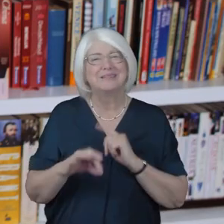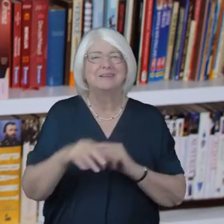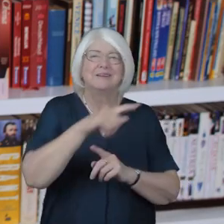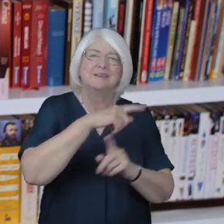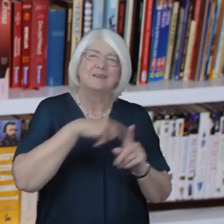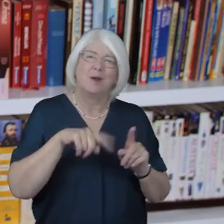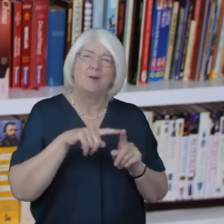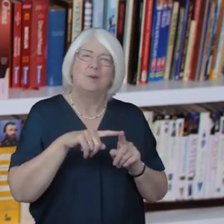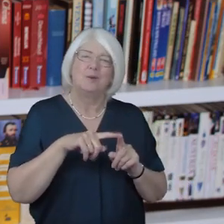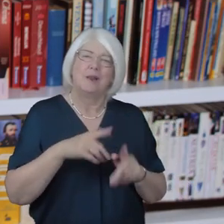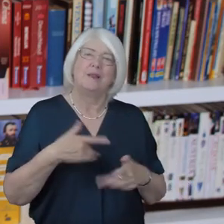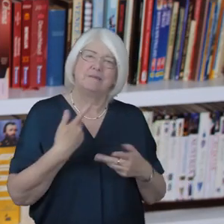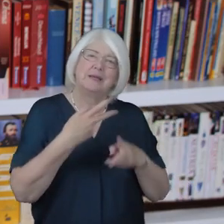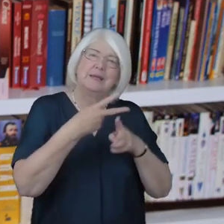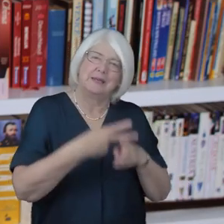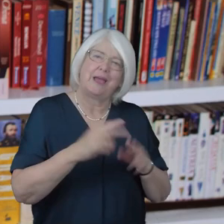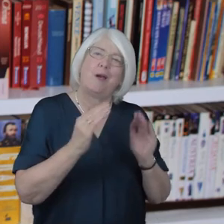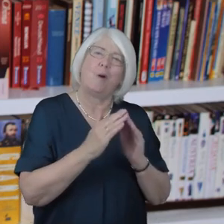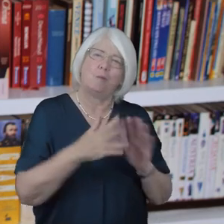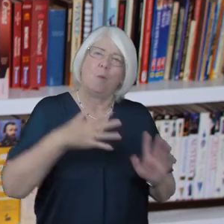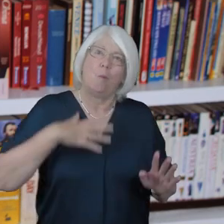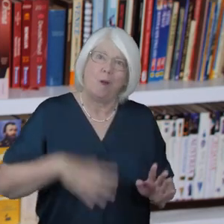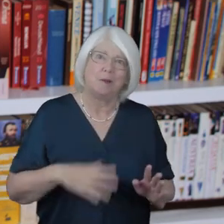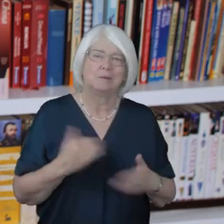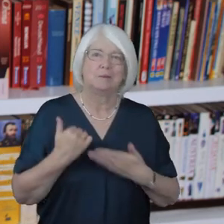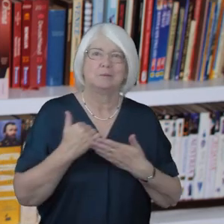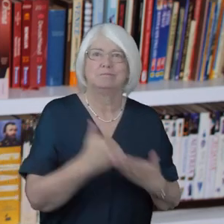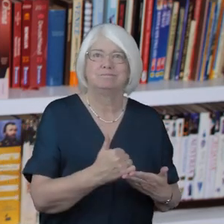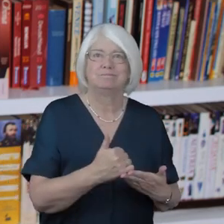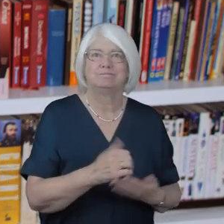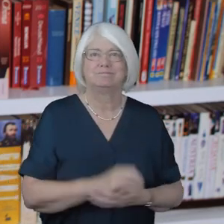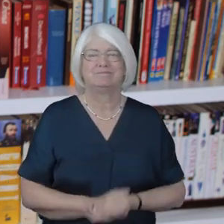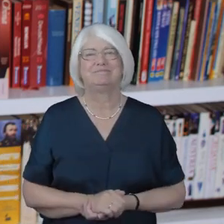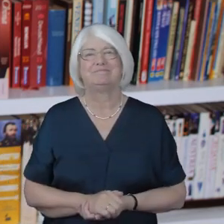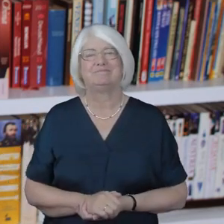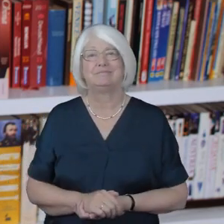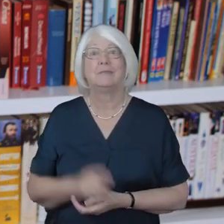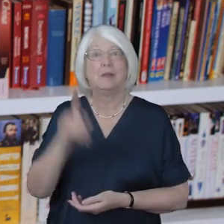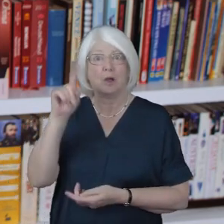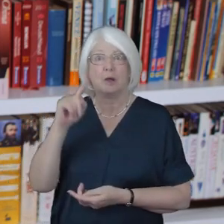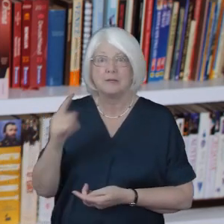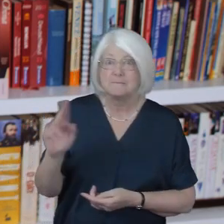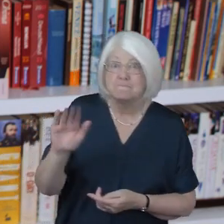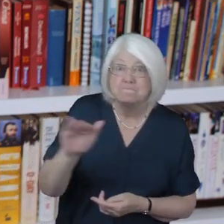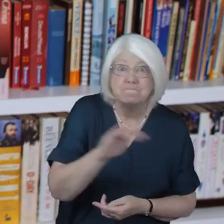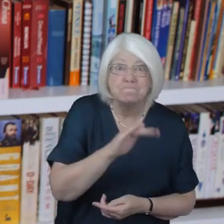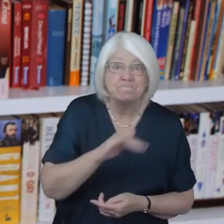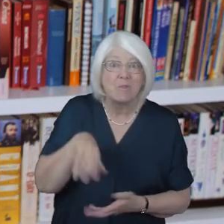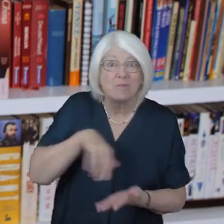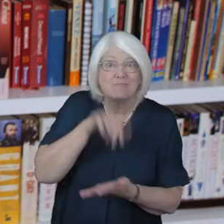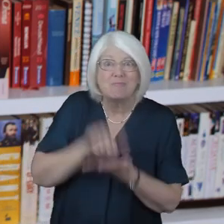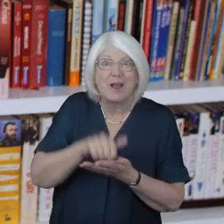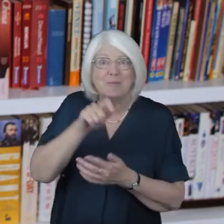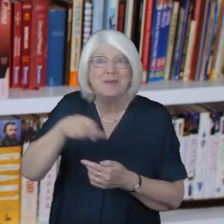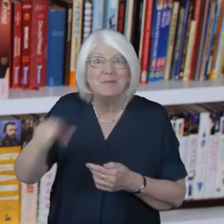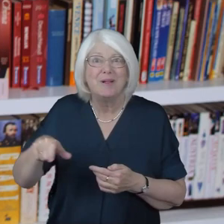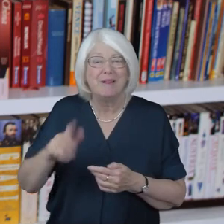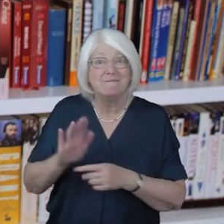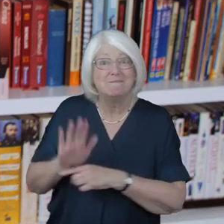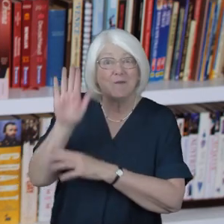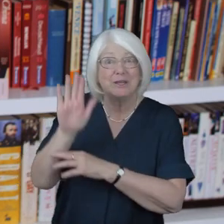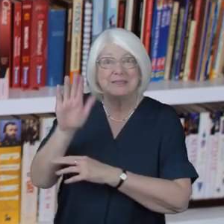those living in care homes God is raising up the right people volunteering for such ministry